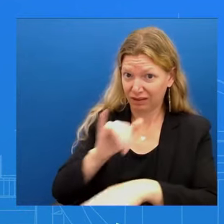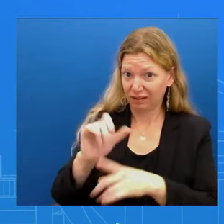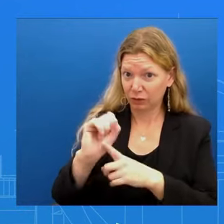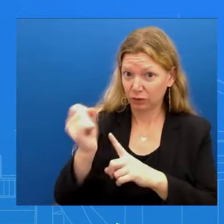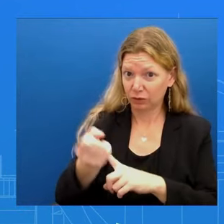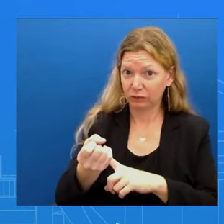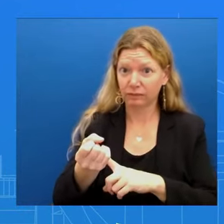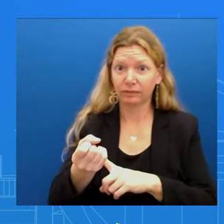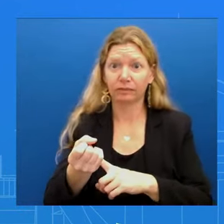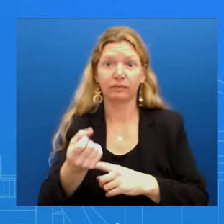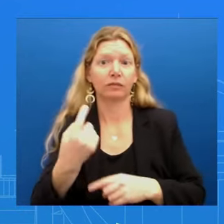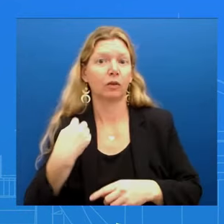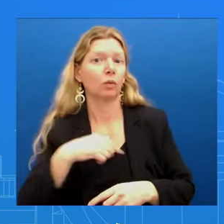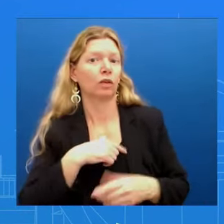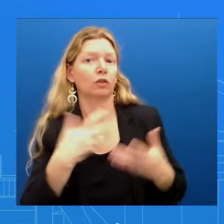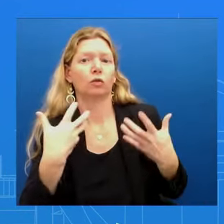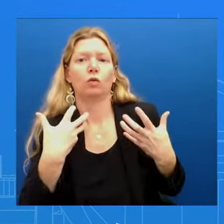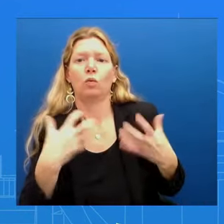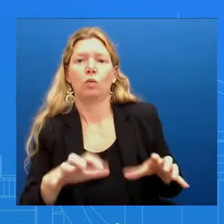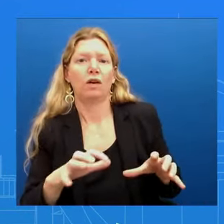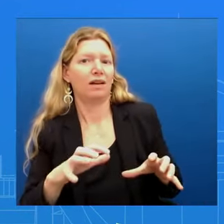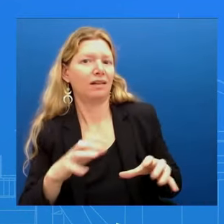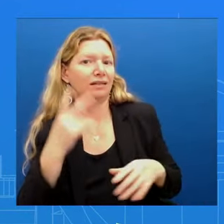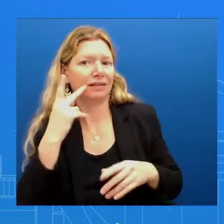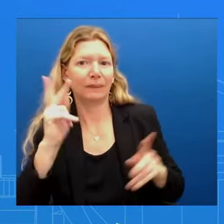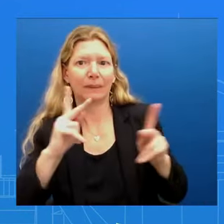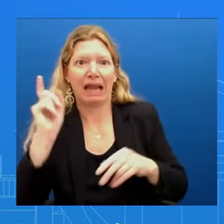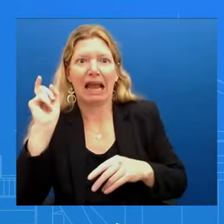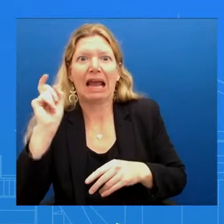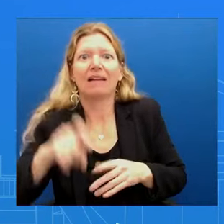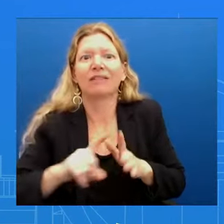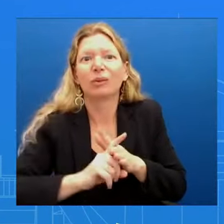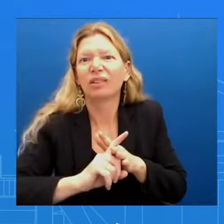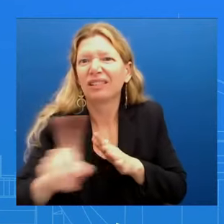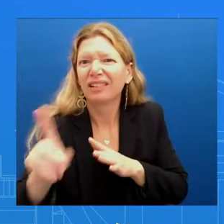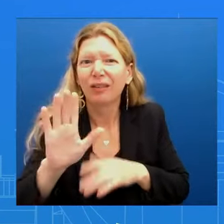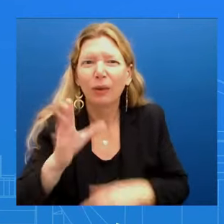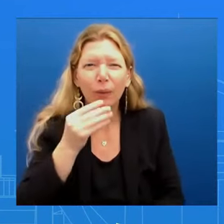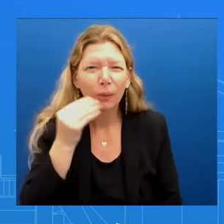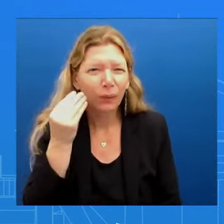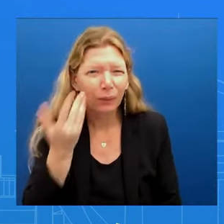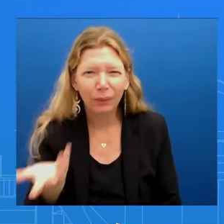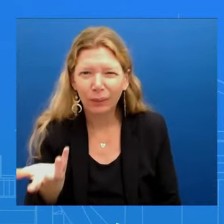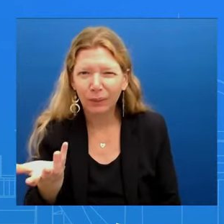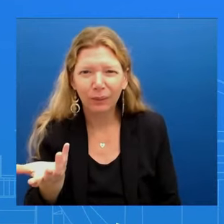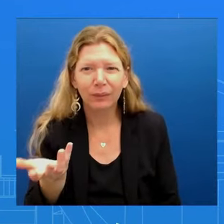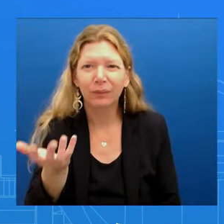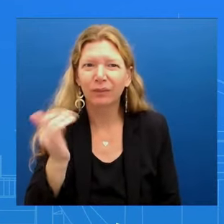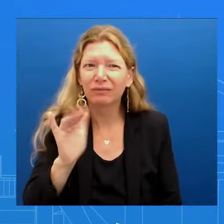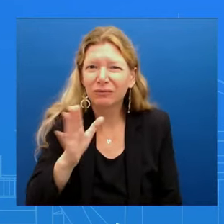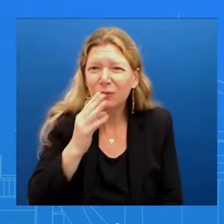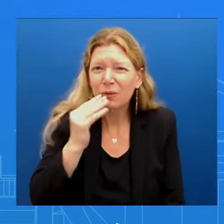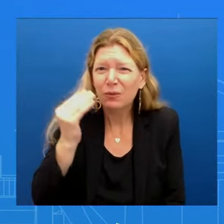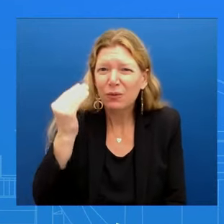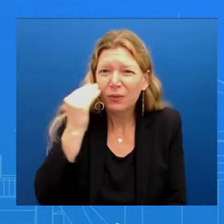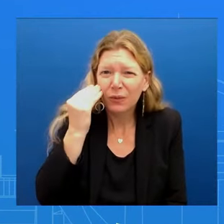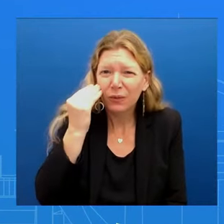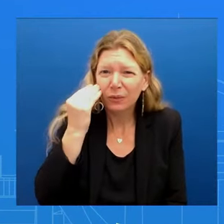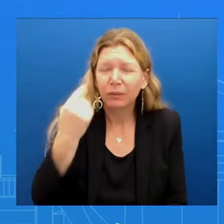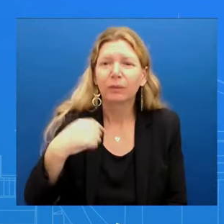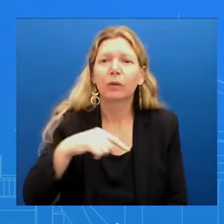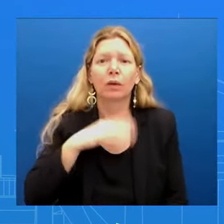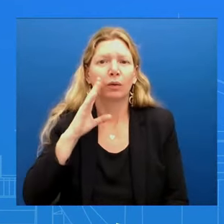That's home for the Palestinian people Well, again, that's something that we have and will continue to discuss with counterparts in the region But